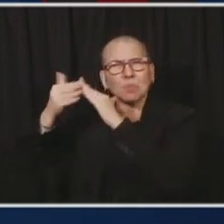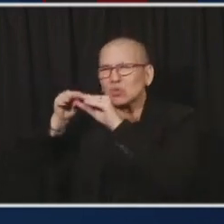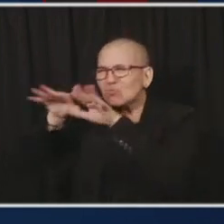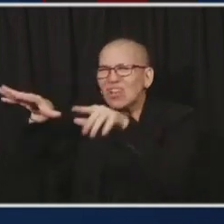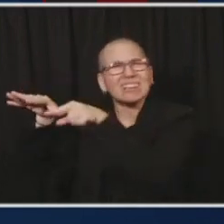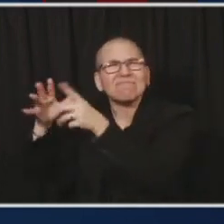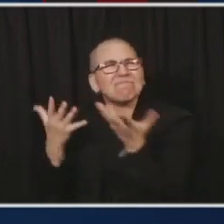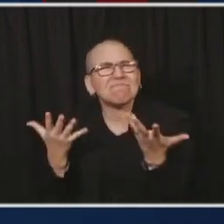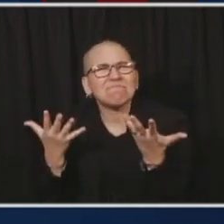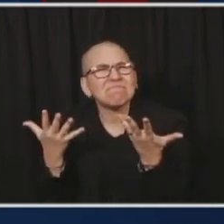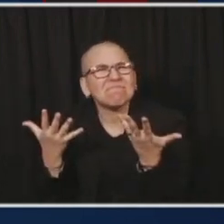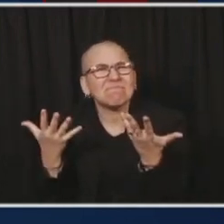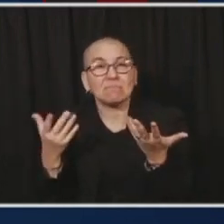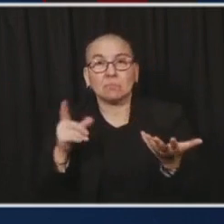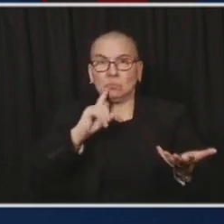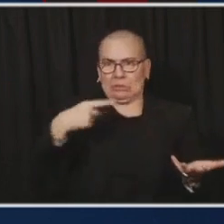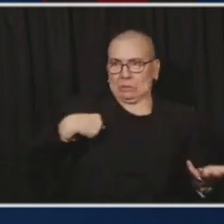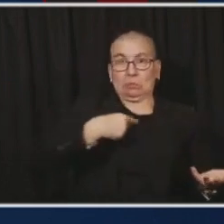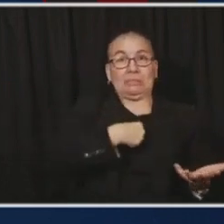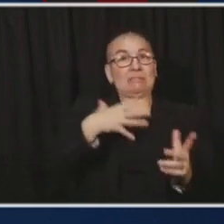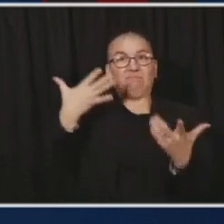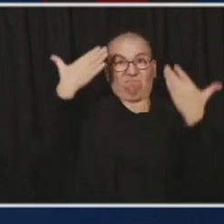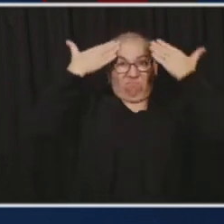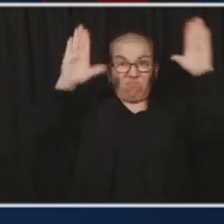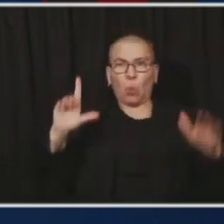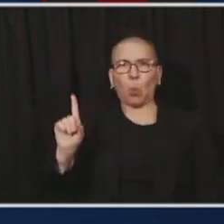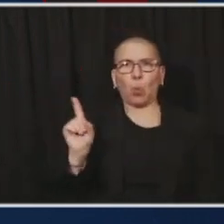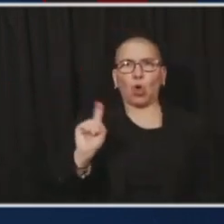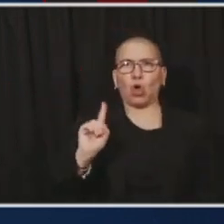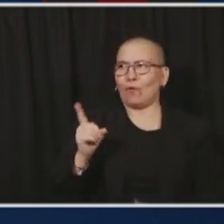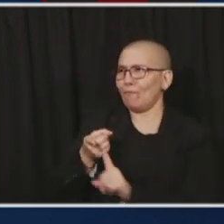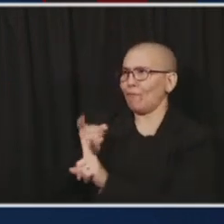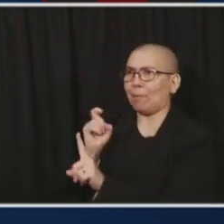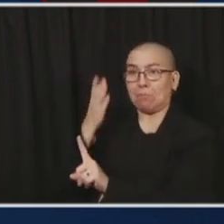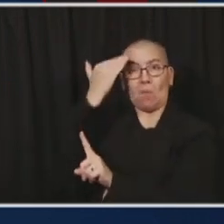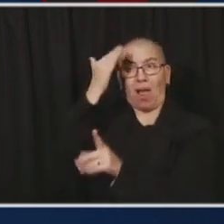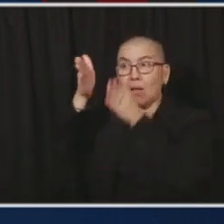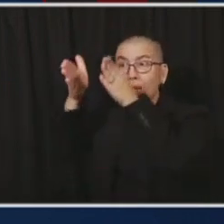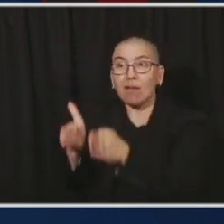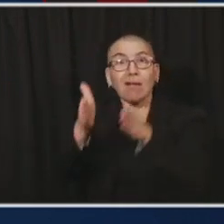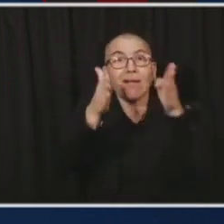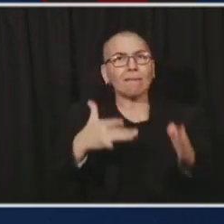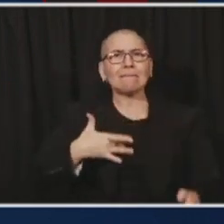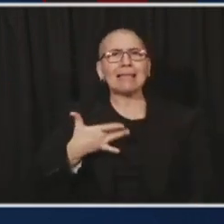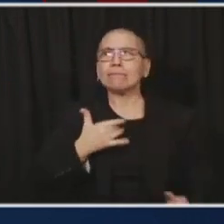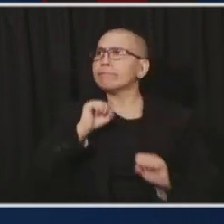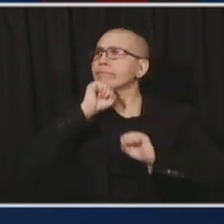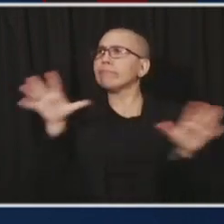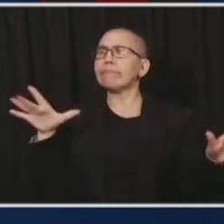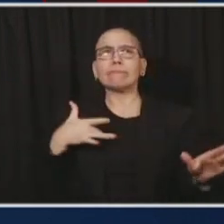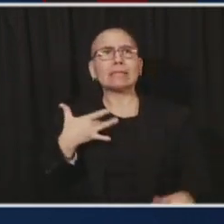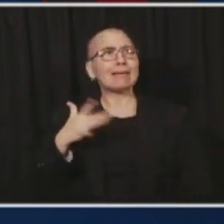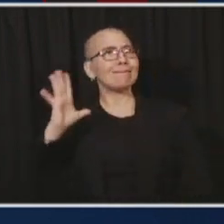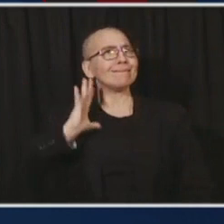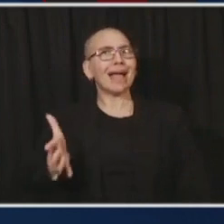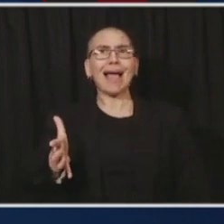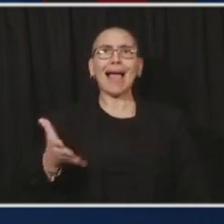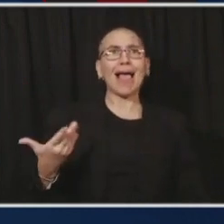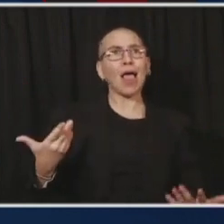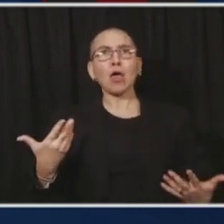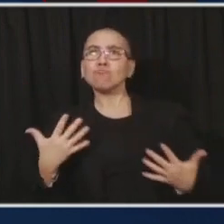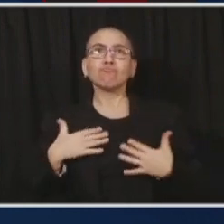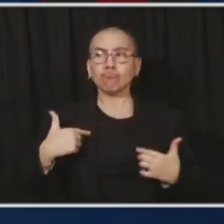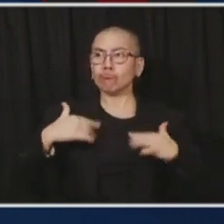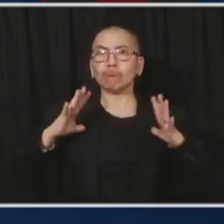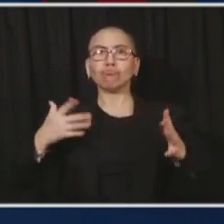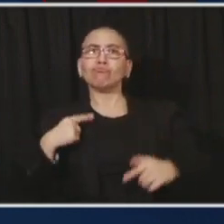stops at daycare or stops to fill up with gas. Someone who's asymptomatic and maybe doesn't have a mask on